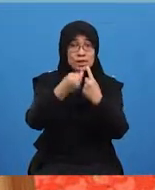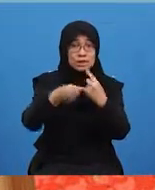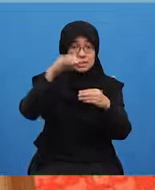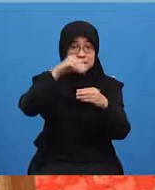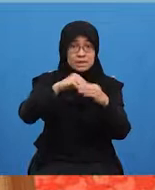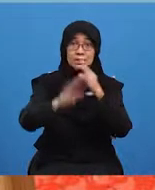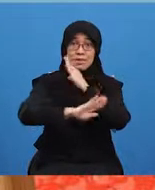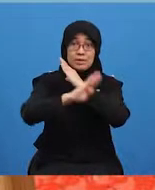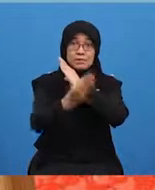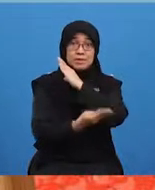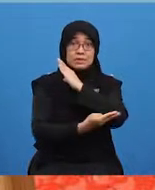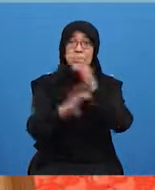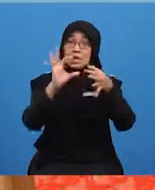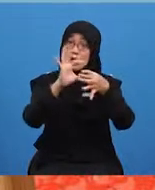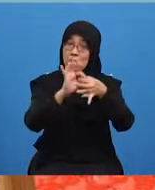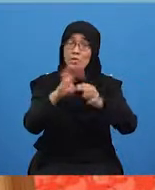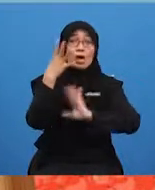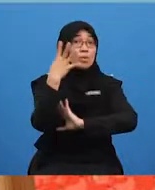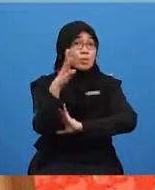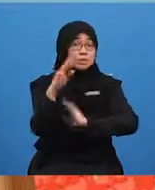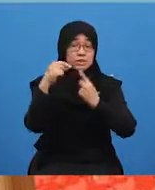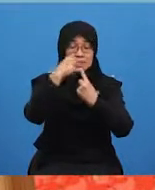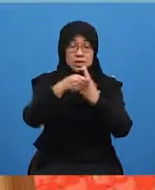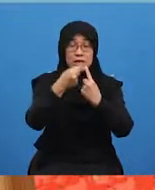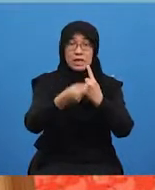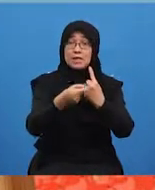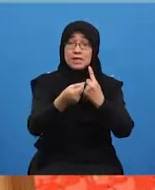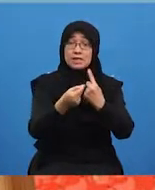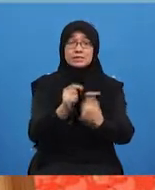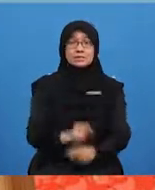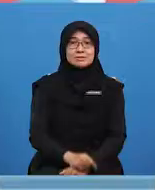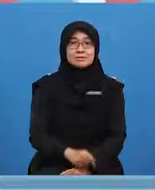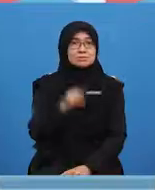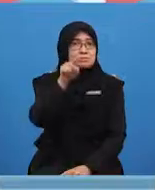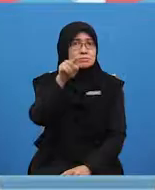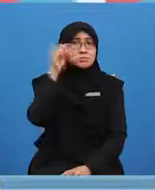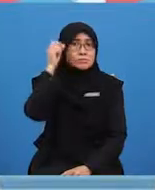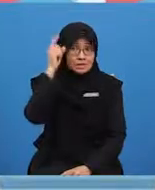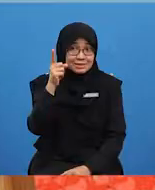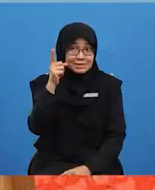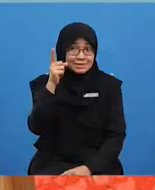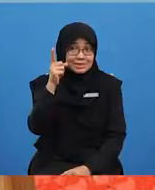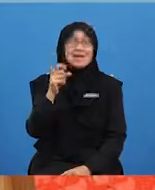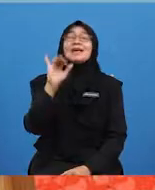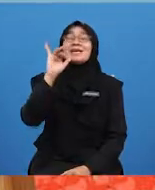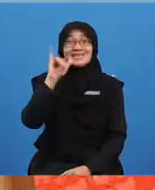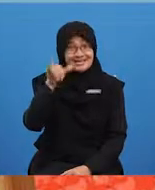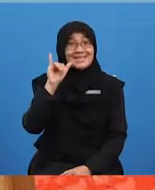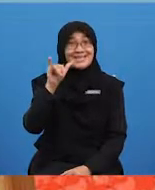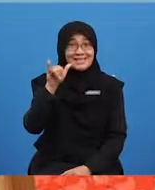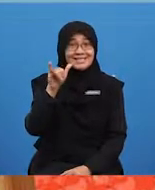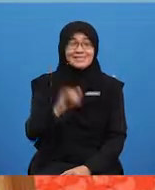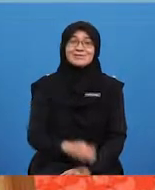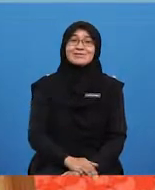14 bananas. Can you understand that? Yes! Are you sure,